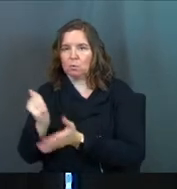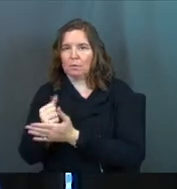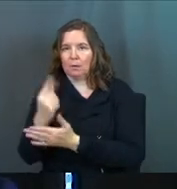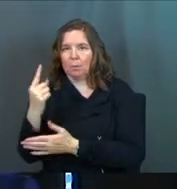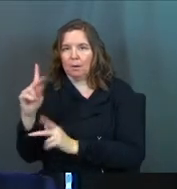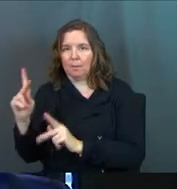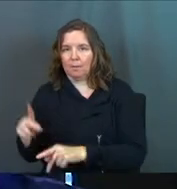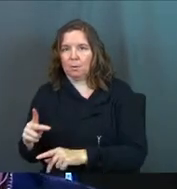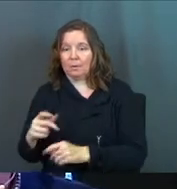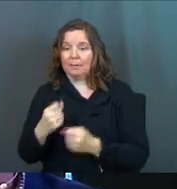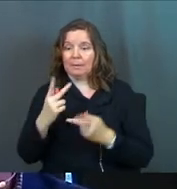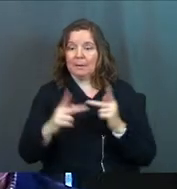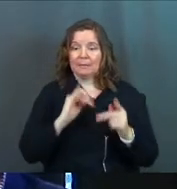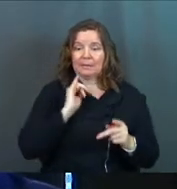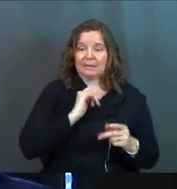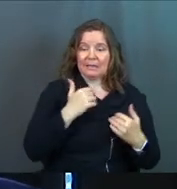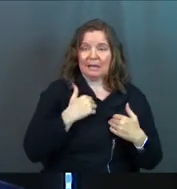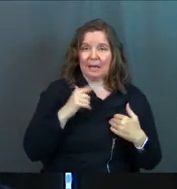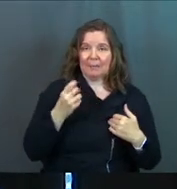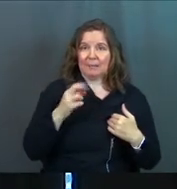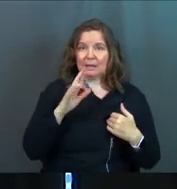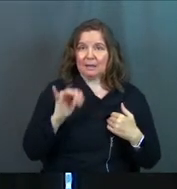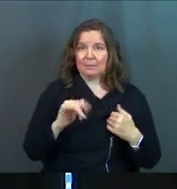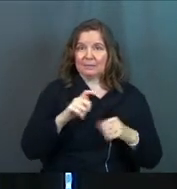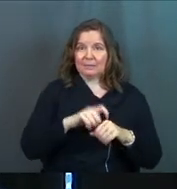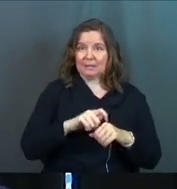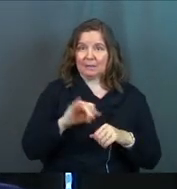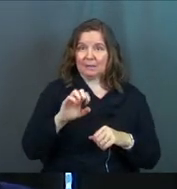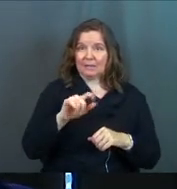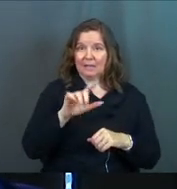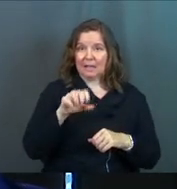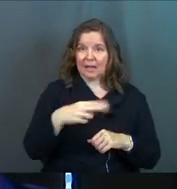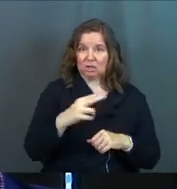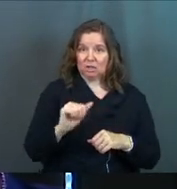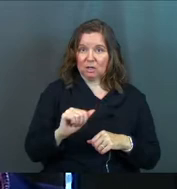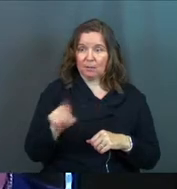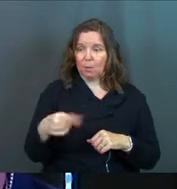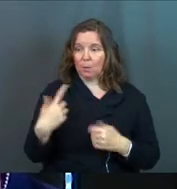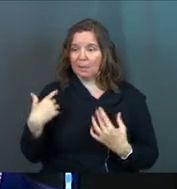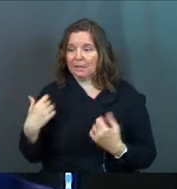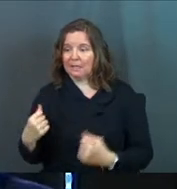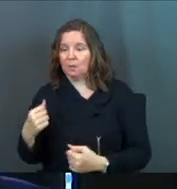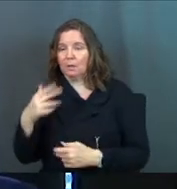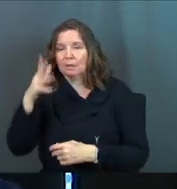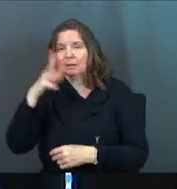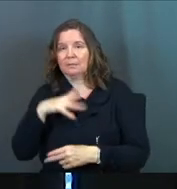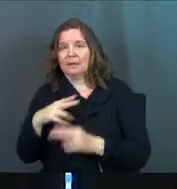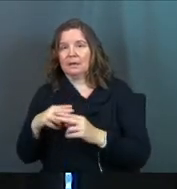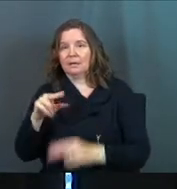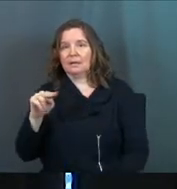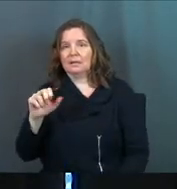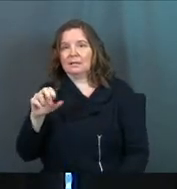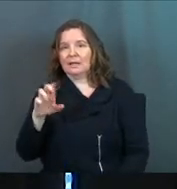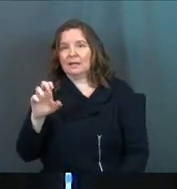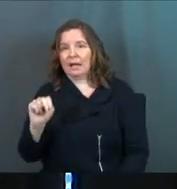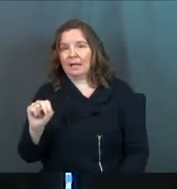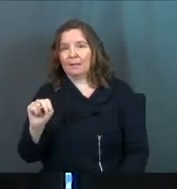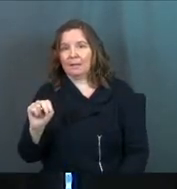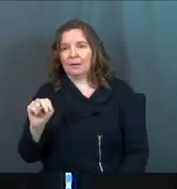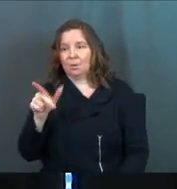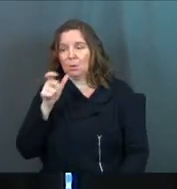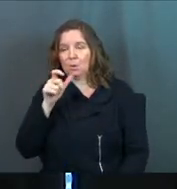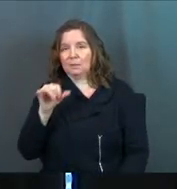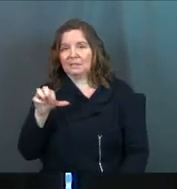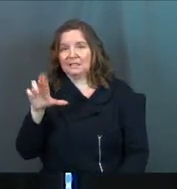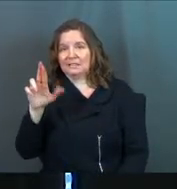Israel had leprosy in the time of the prophet Elisha, but the only one healed was Naaman, a Syrian. So Jesus